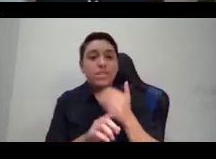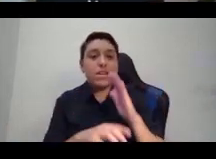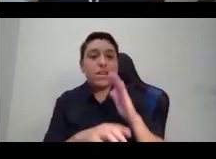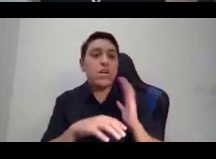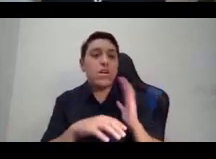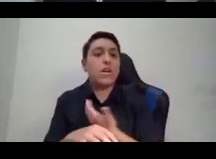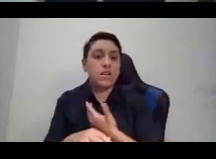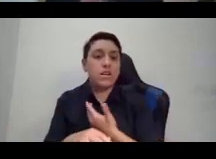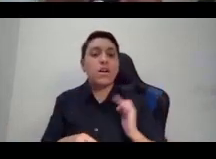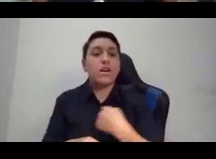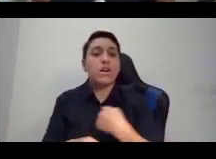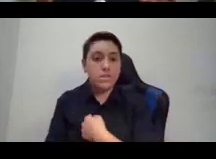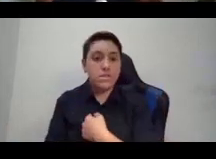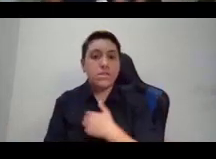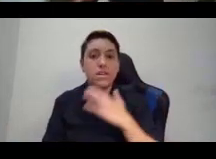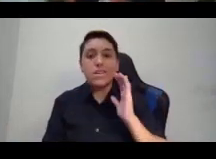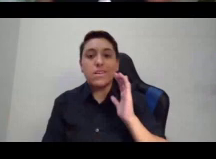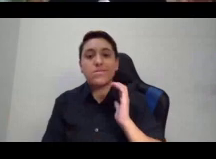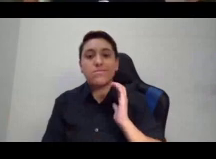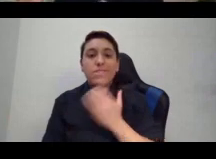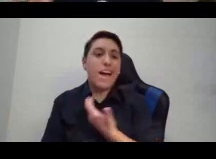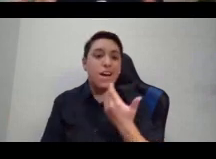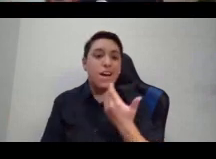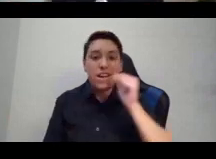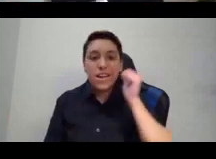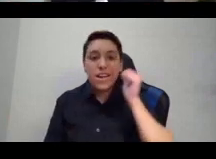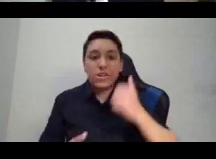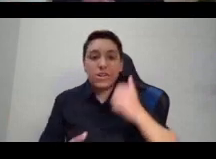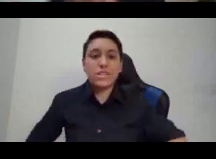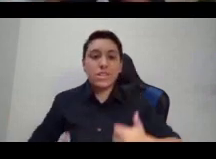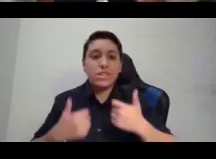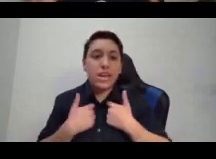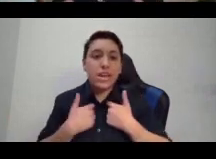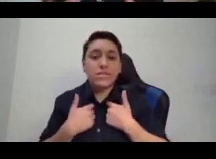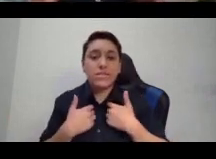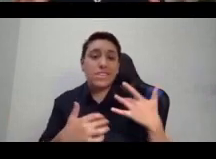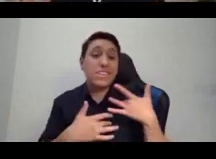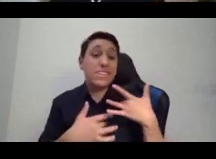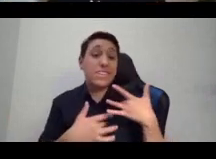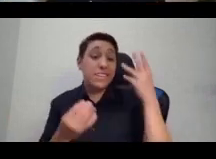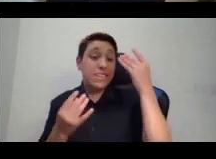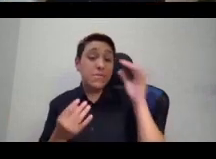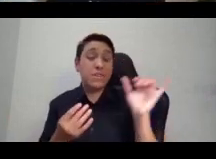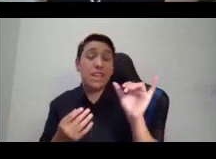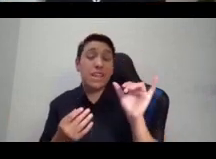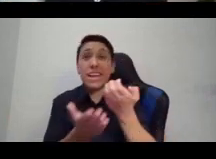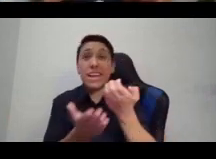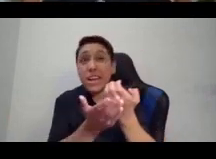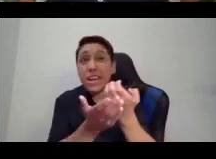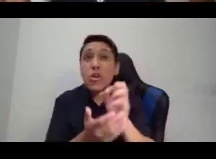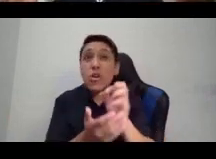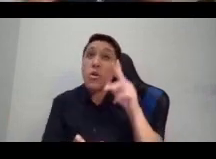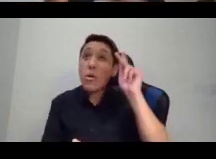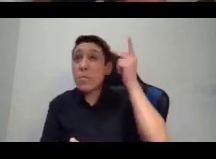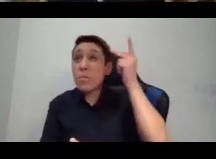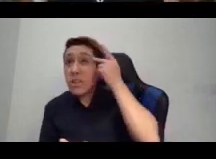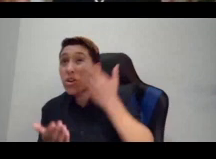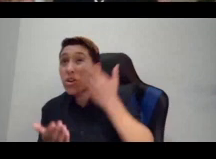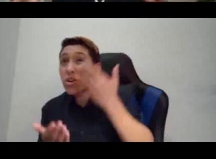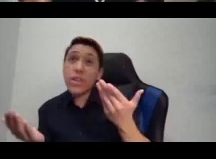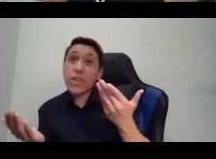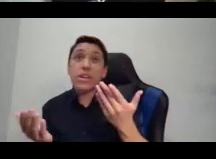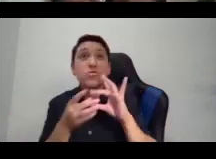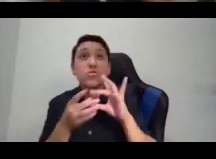though it is usually thought of as just about economic or political affairs of nations or